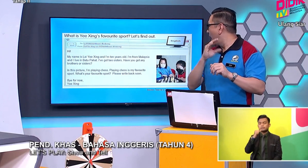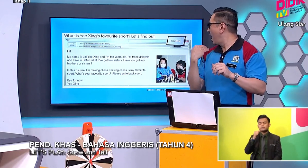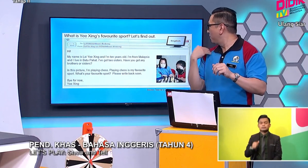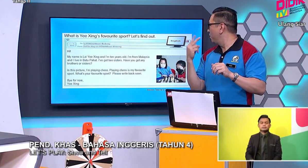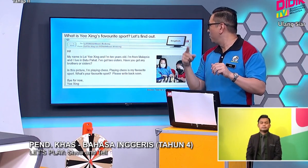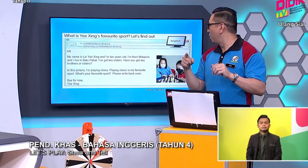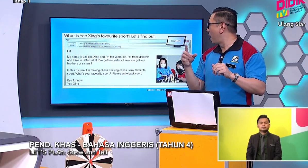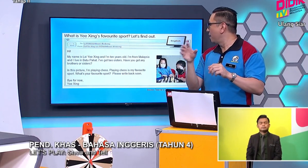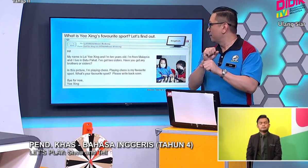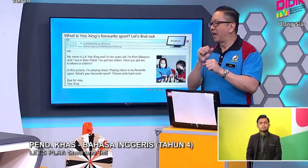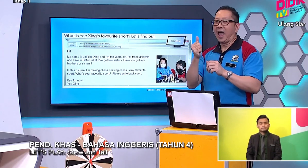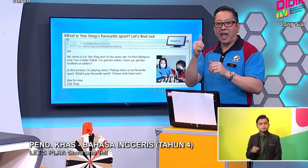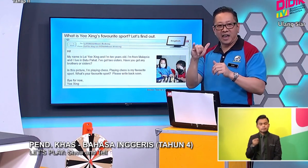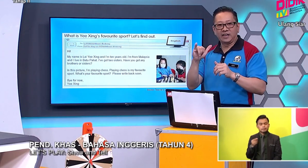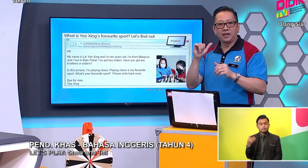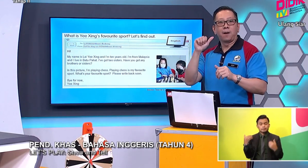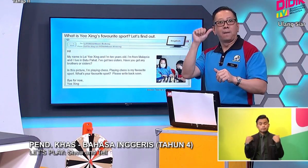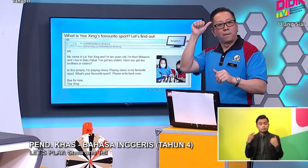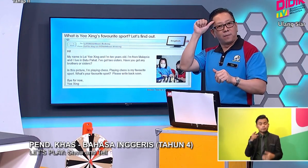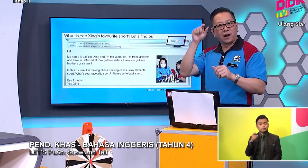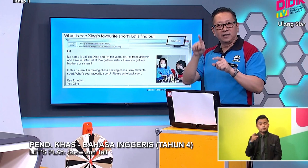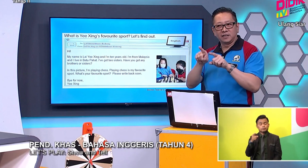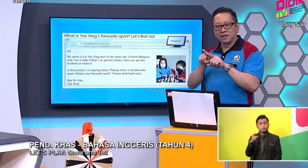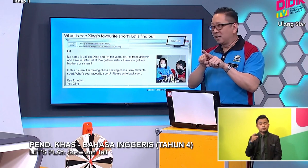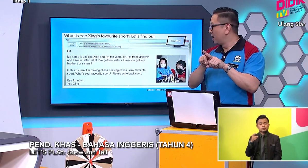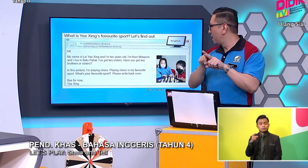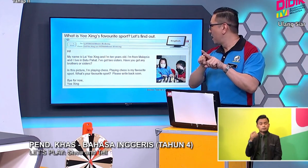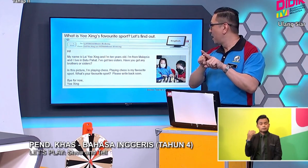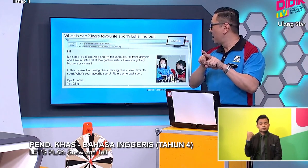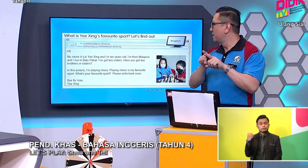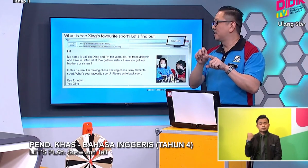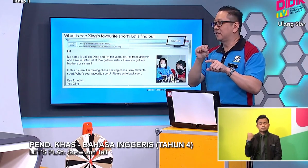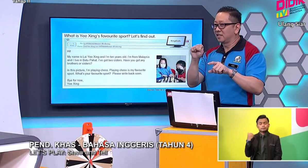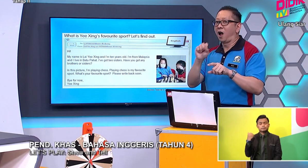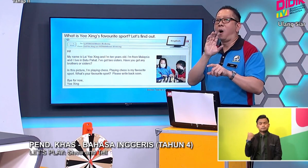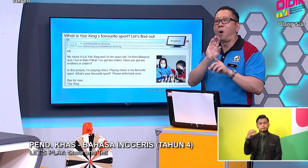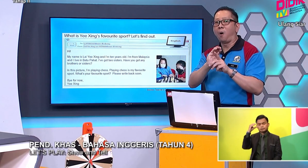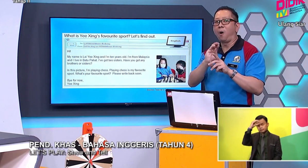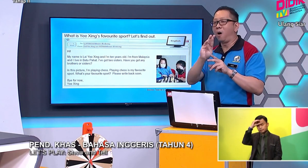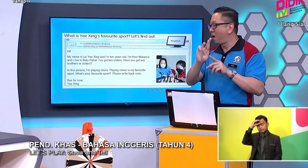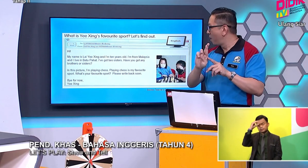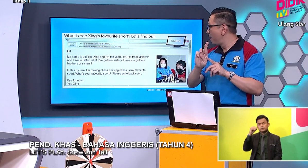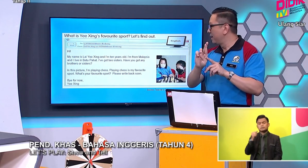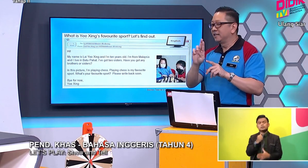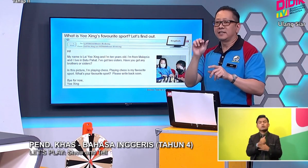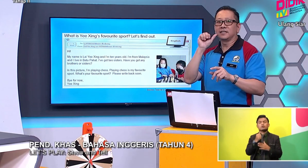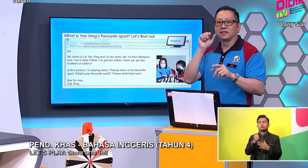Have you got any brothers or